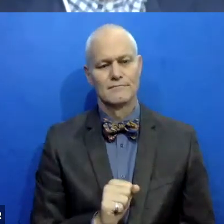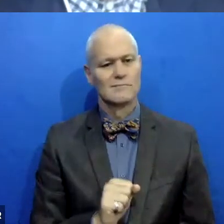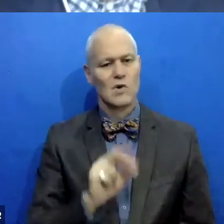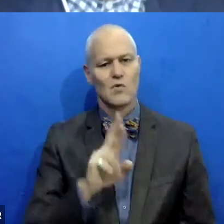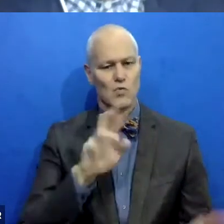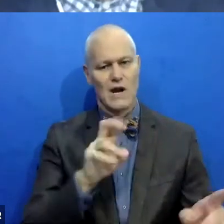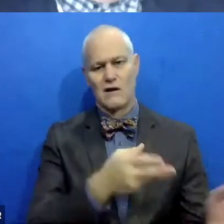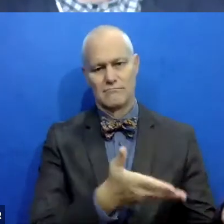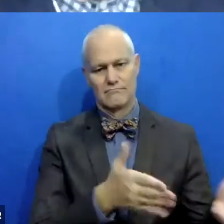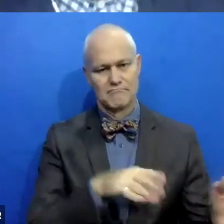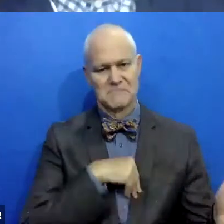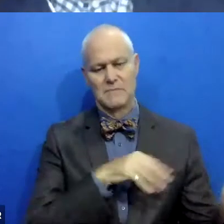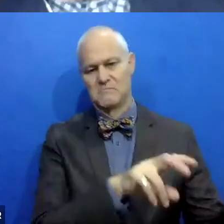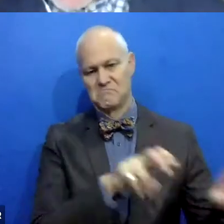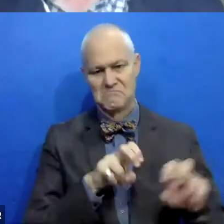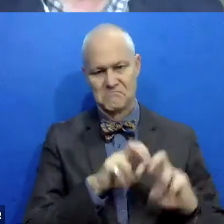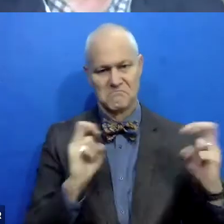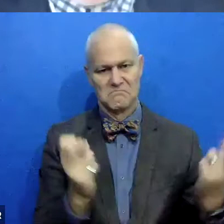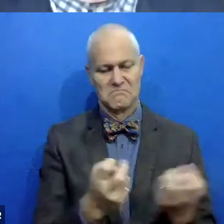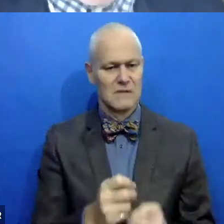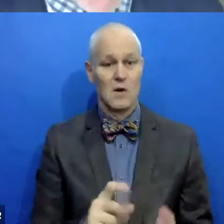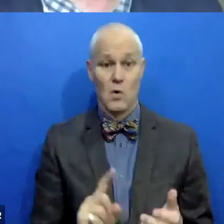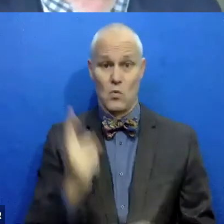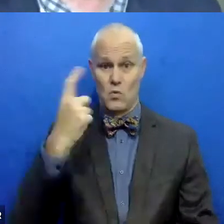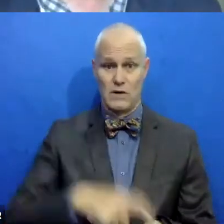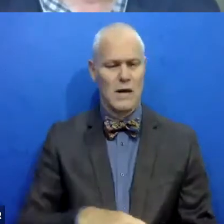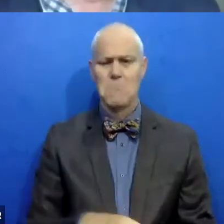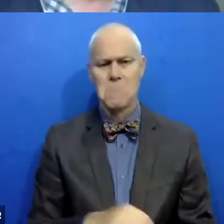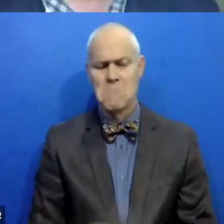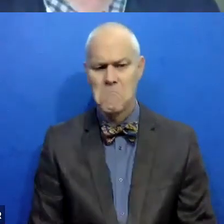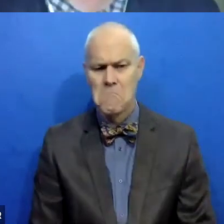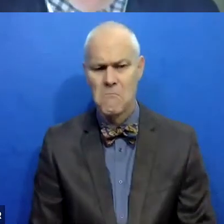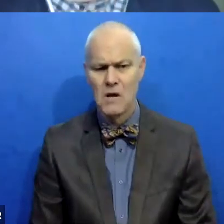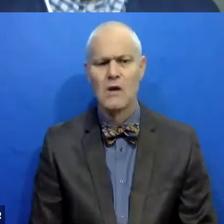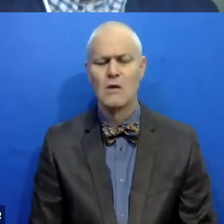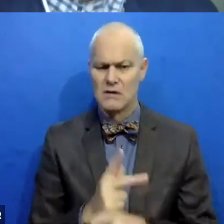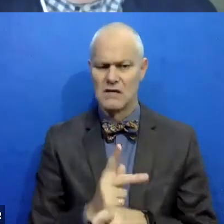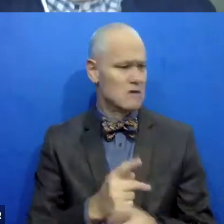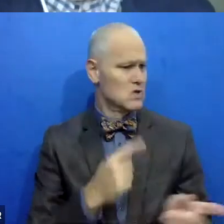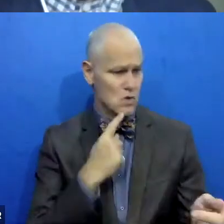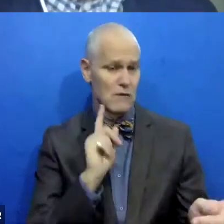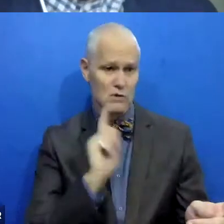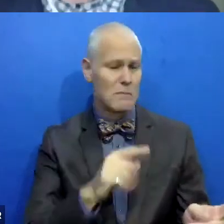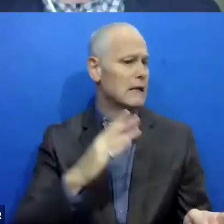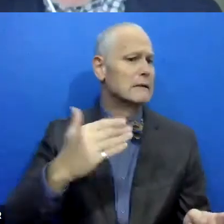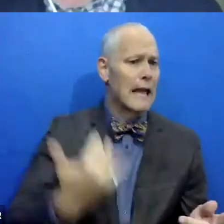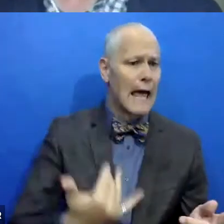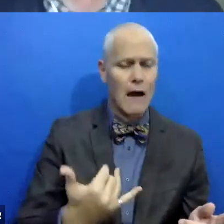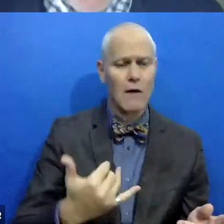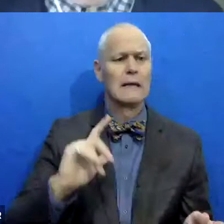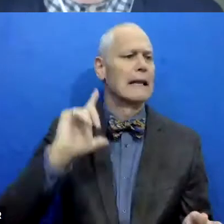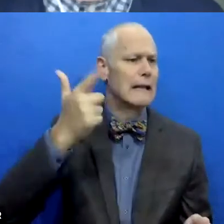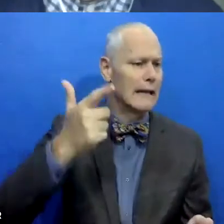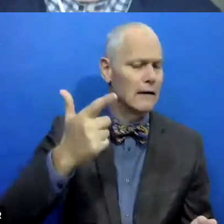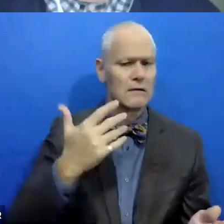accepted. It's not a one shot deal. We're very careful to say, um, you can respond to us anytime. Here's what, here's what